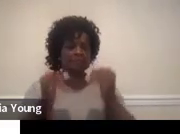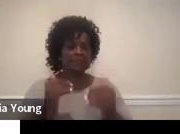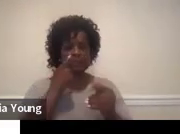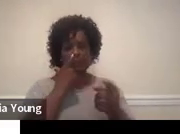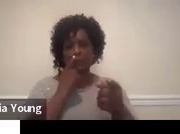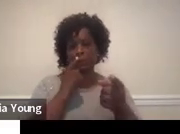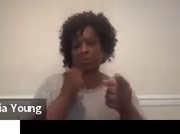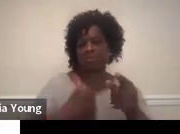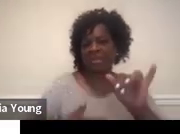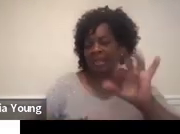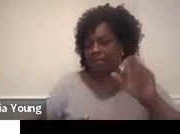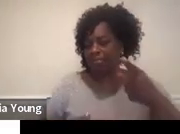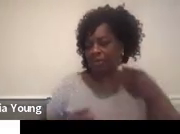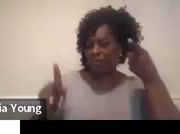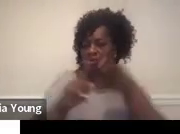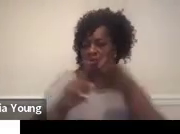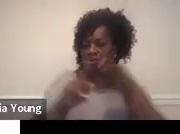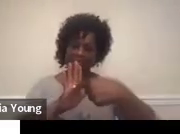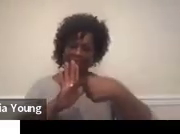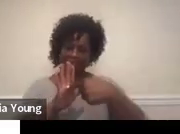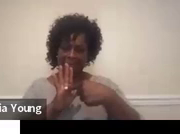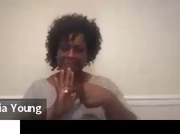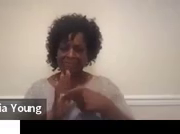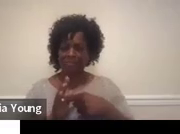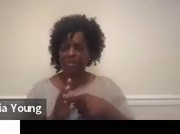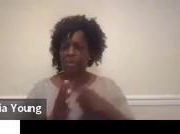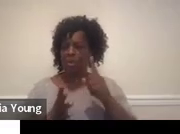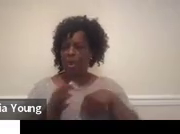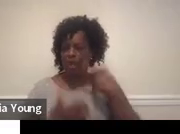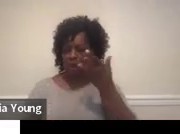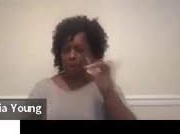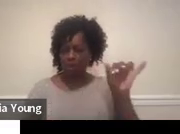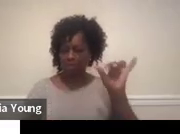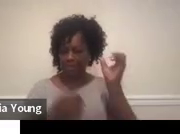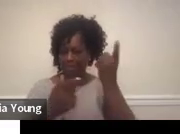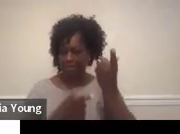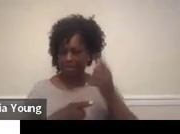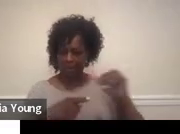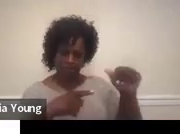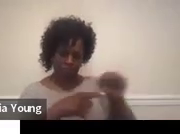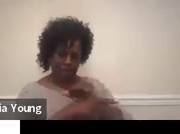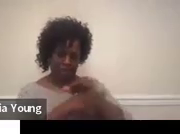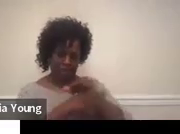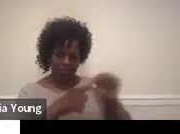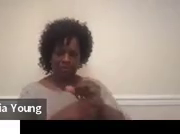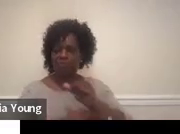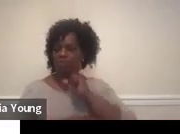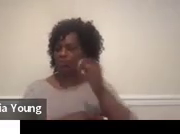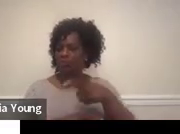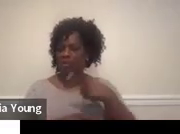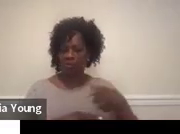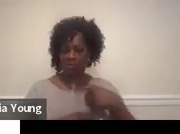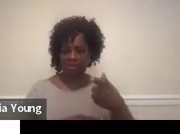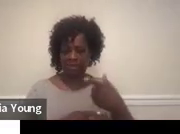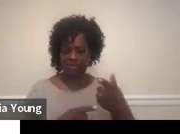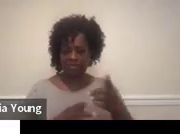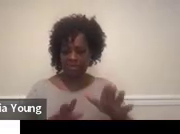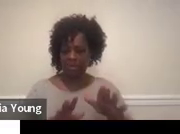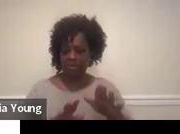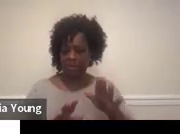slides giving some examples of what this looks like in practice because you don't need to reinvent the wheel.